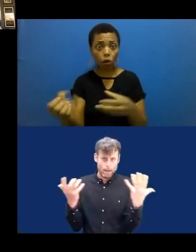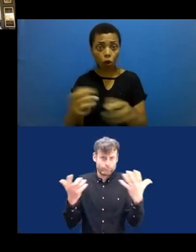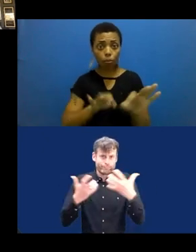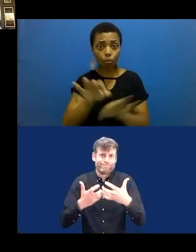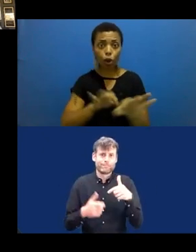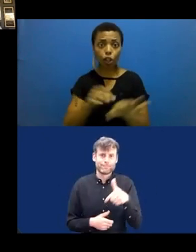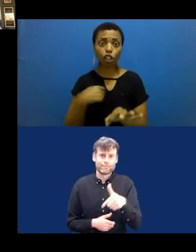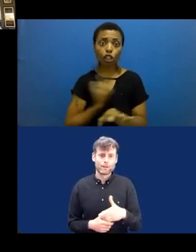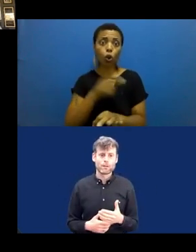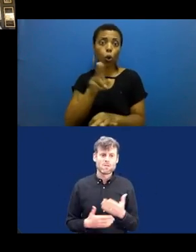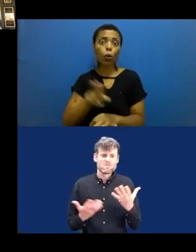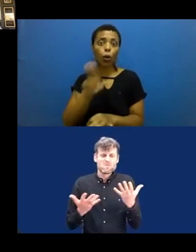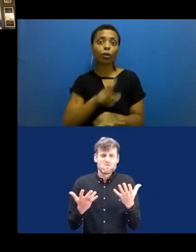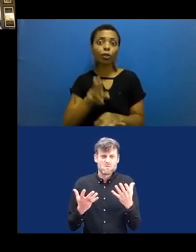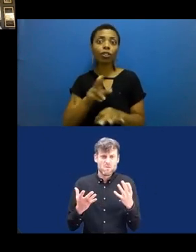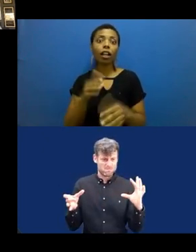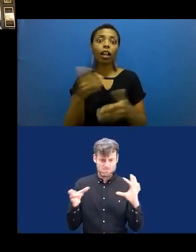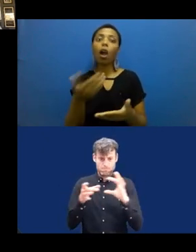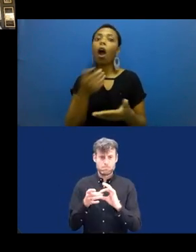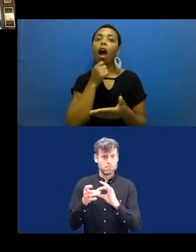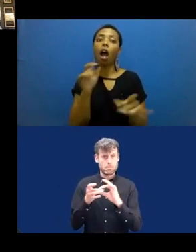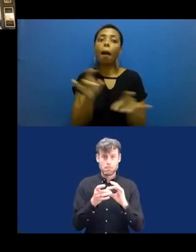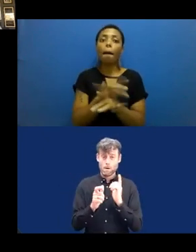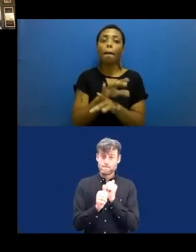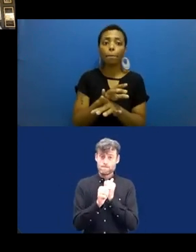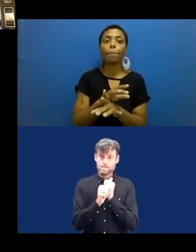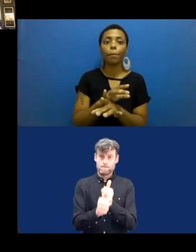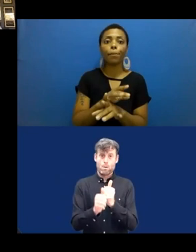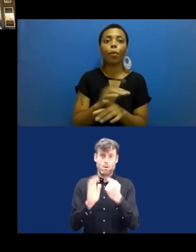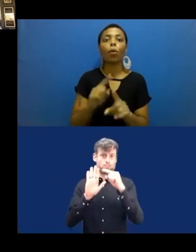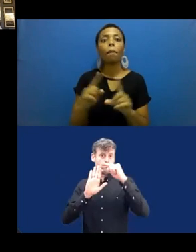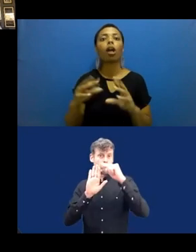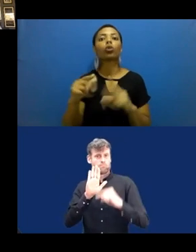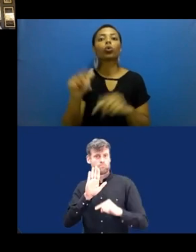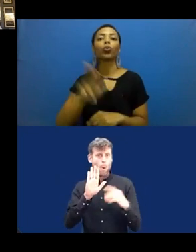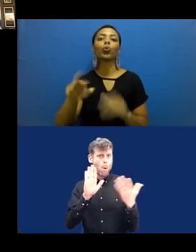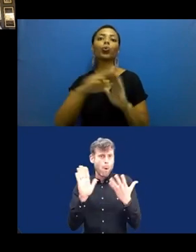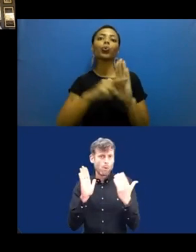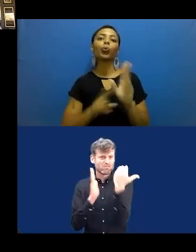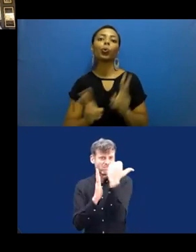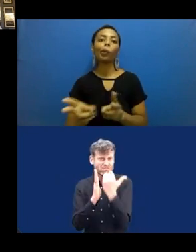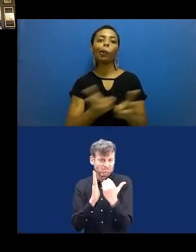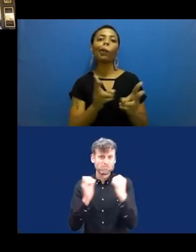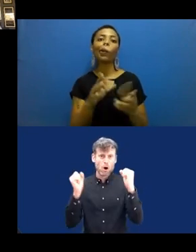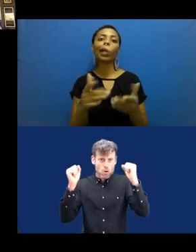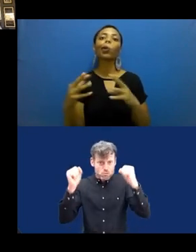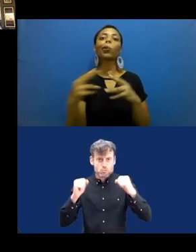And maybe answer a question. Can all projects produce products that will reach the market eventually?